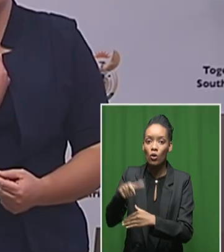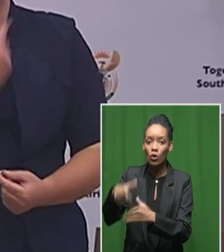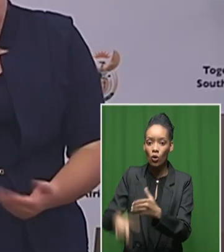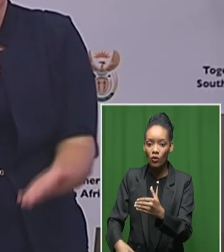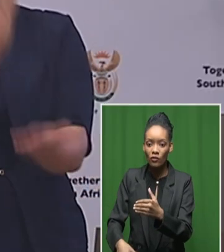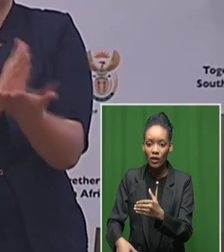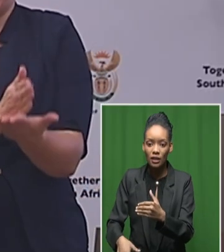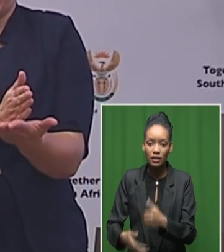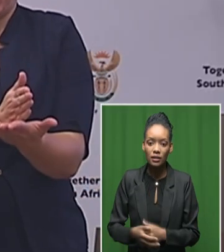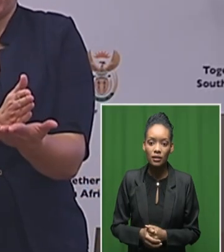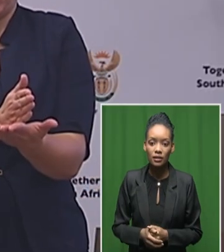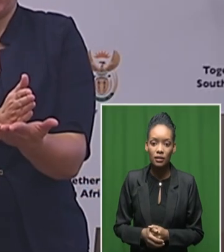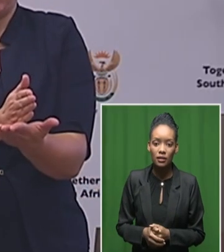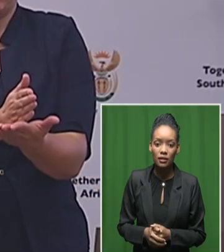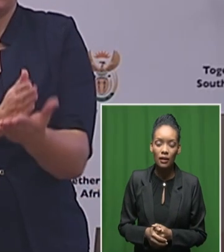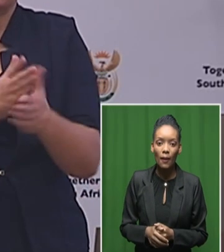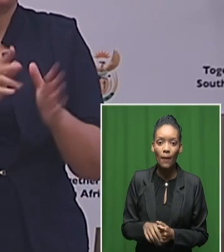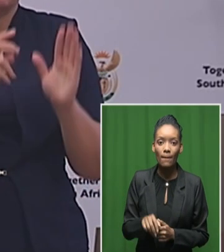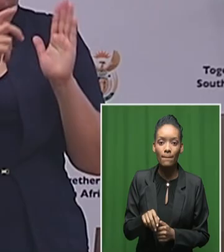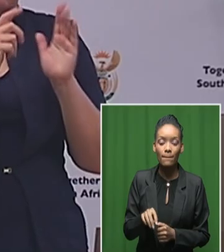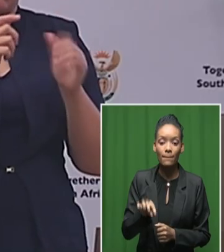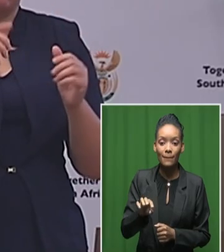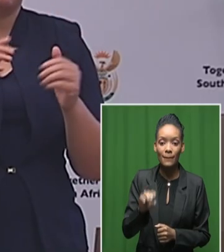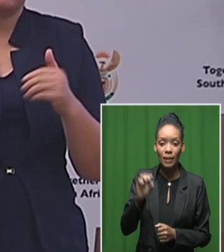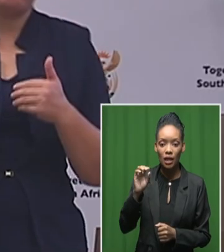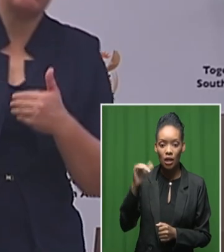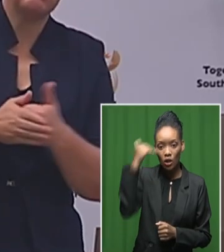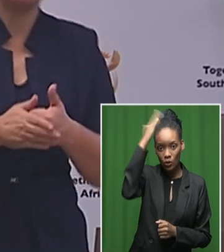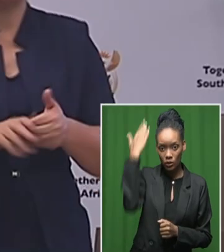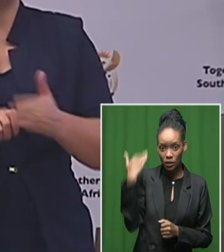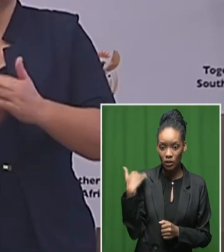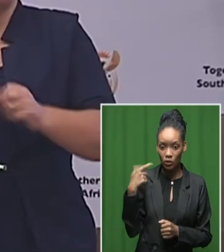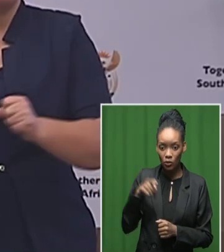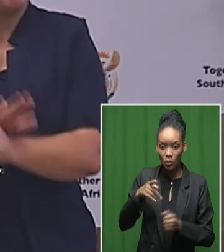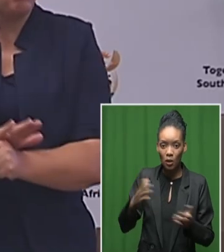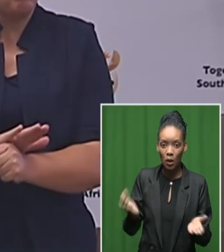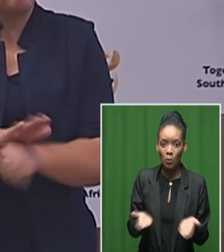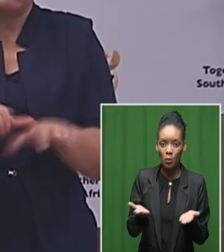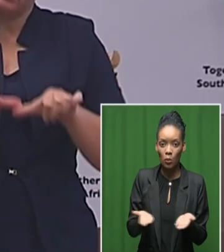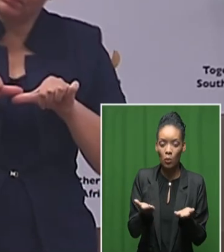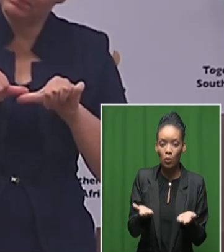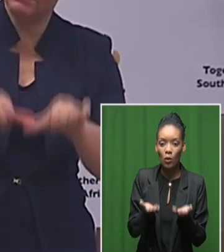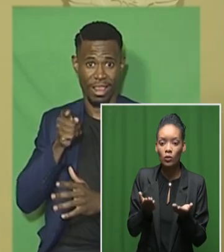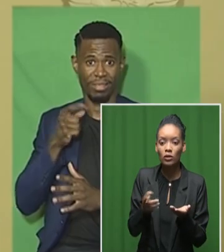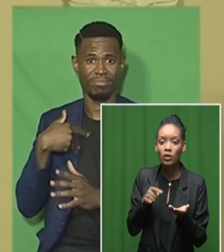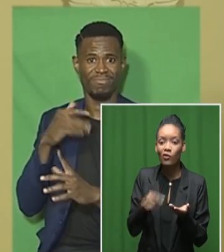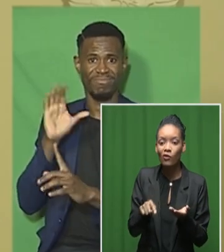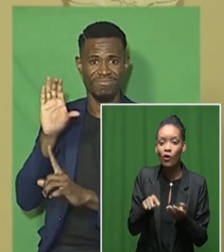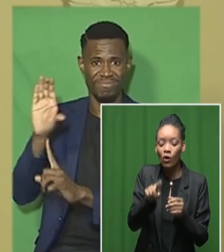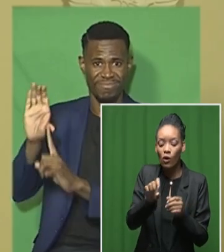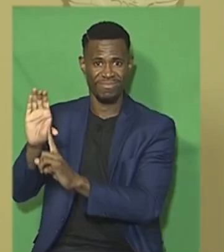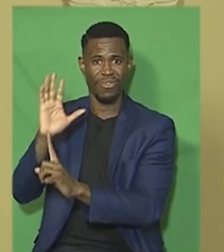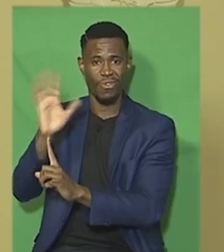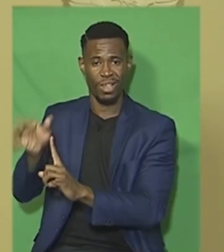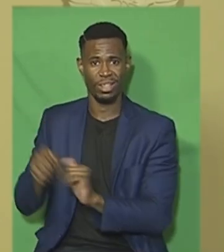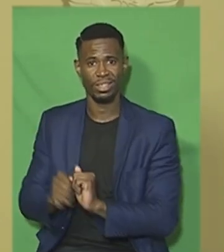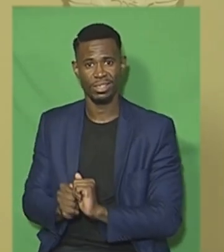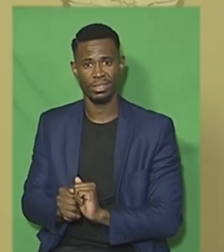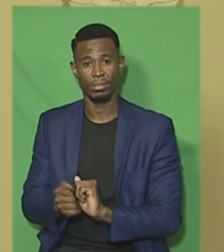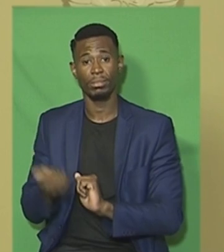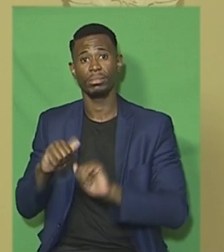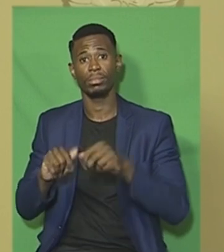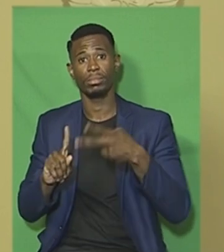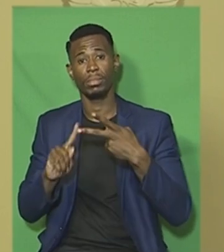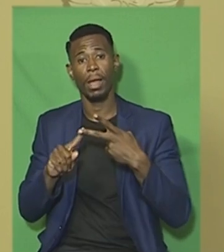demoted Dr. Nkwasazana Damini-Zuma and promoted his allies in the ANC-NEC. Minister in the Presidency